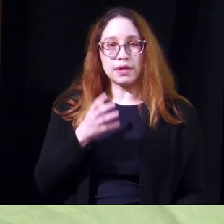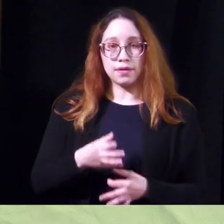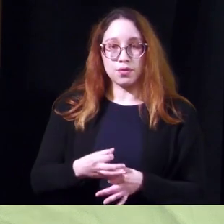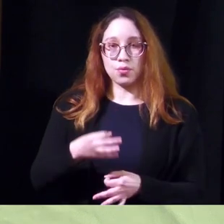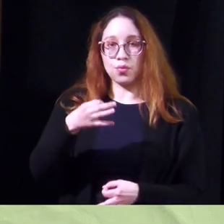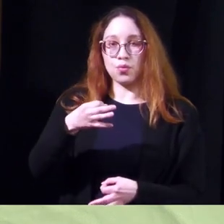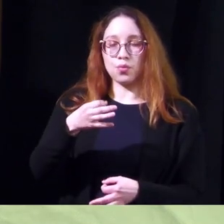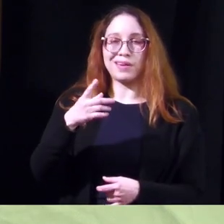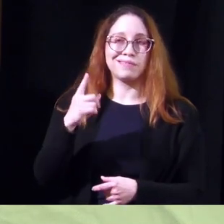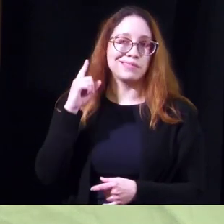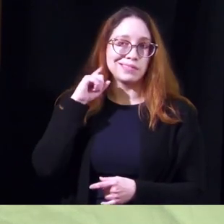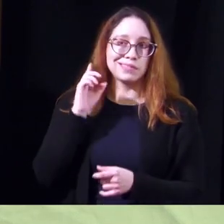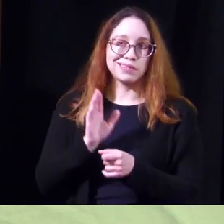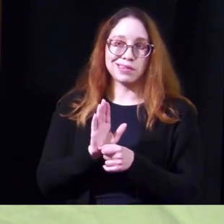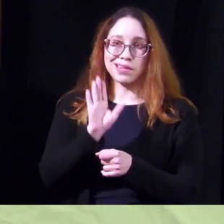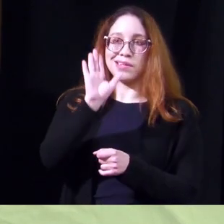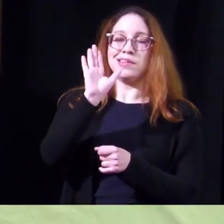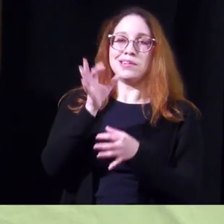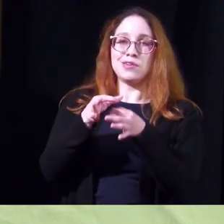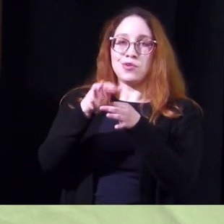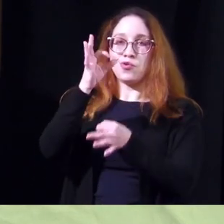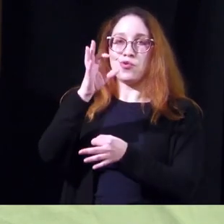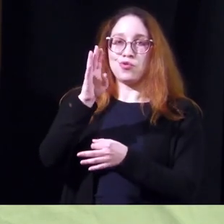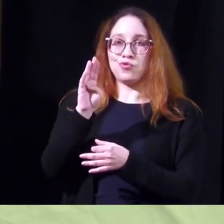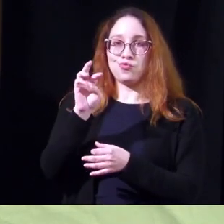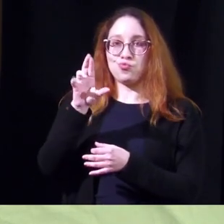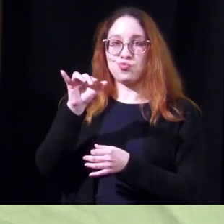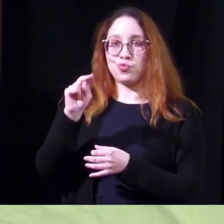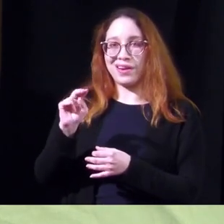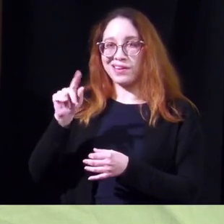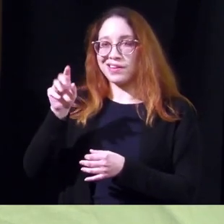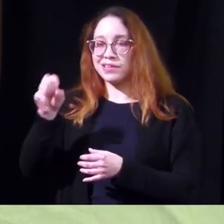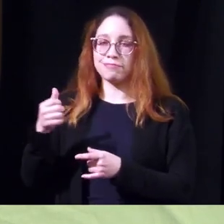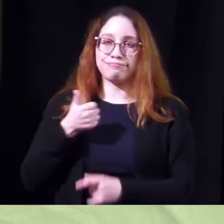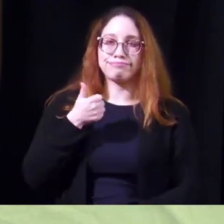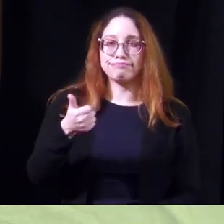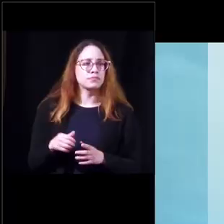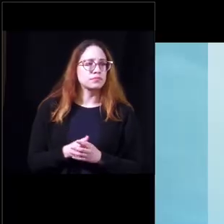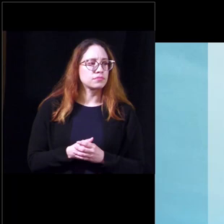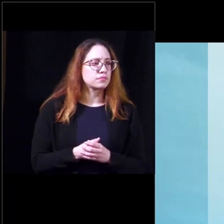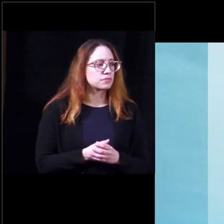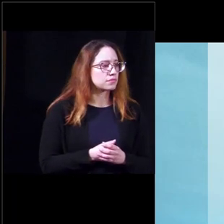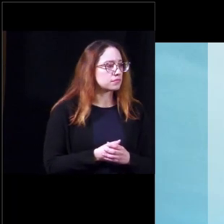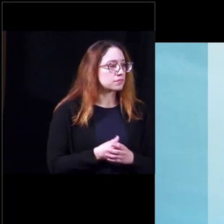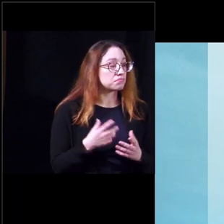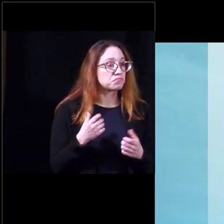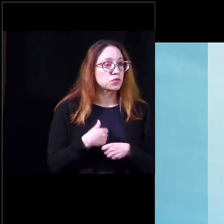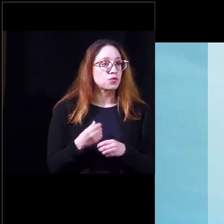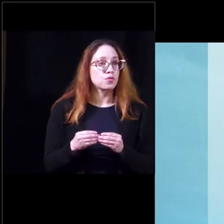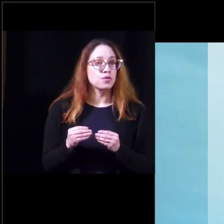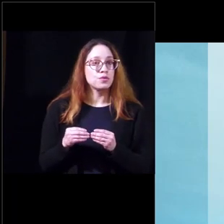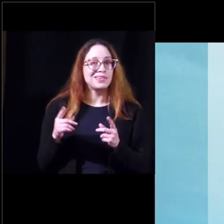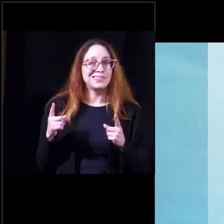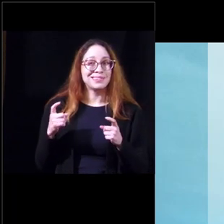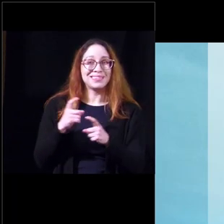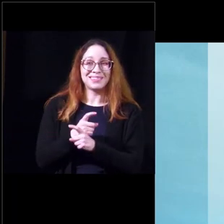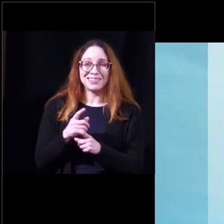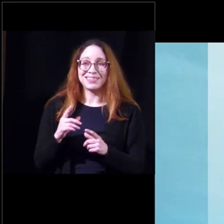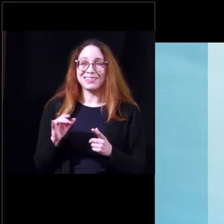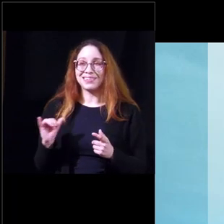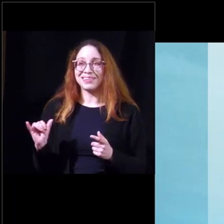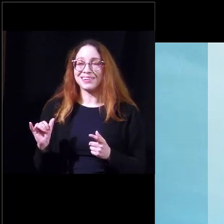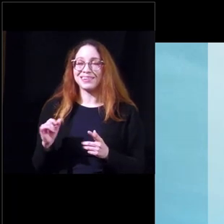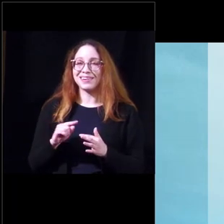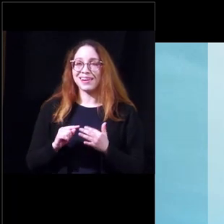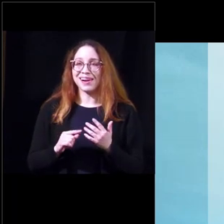if it's the brain stem they're more likely to have urinary frequency urgency to make things more complicated there's other